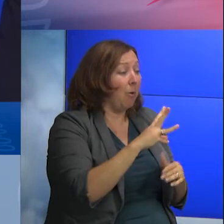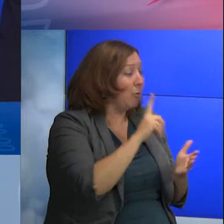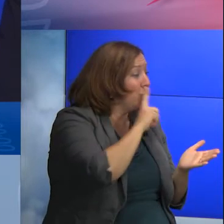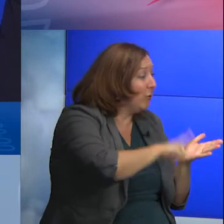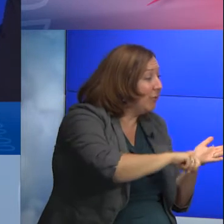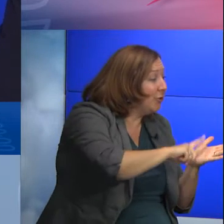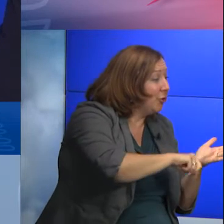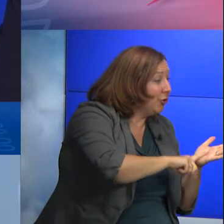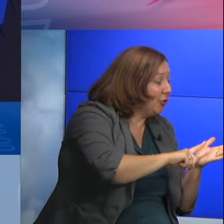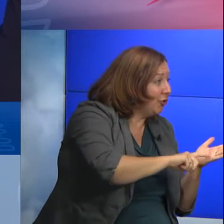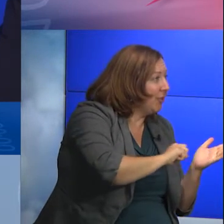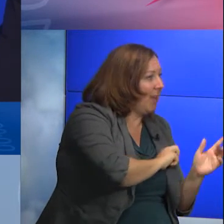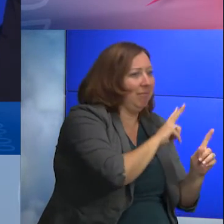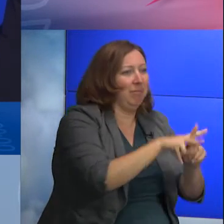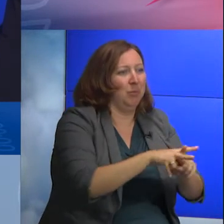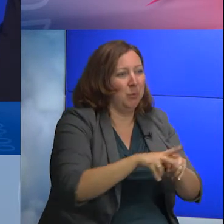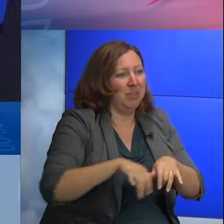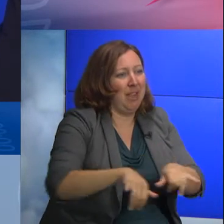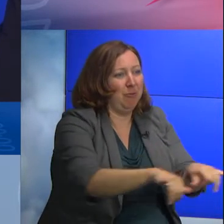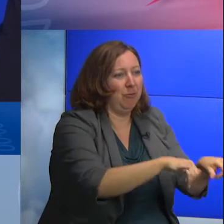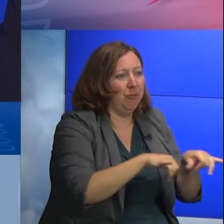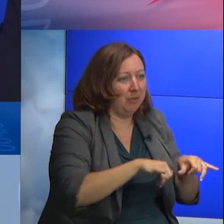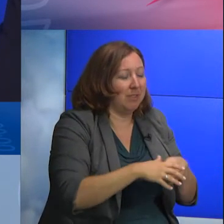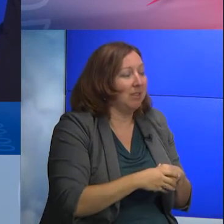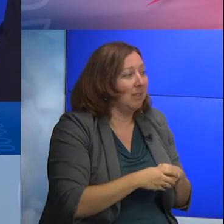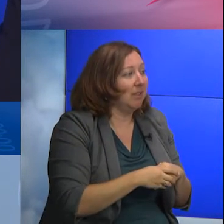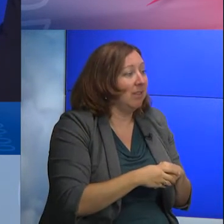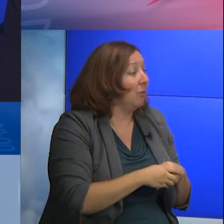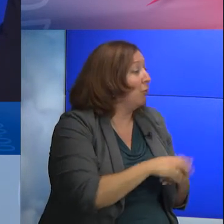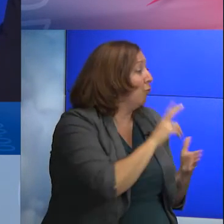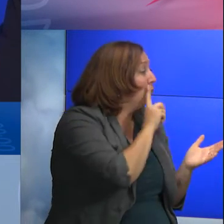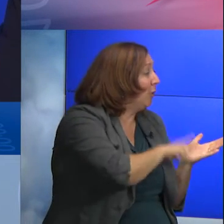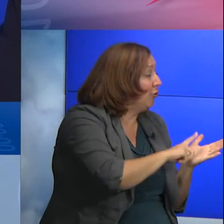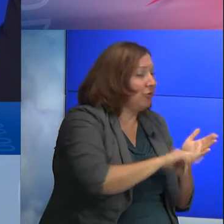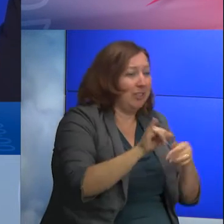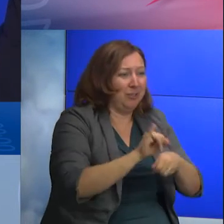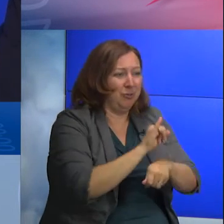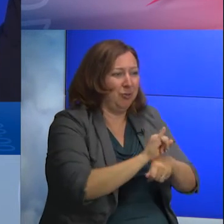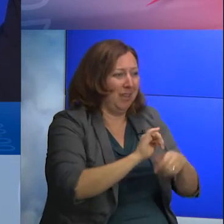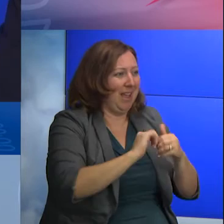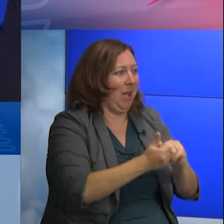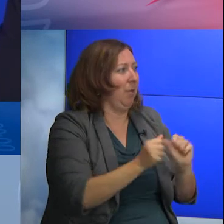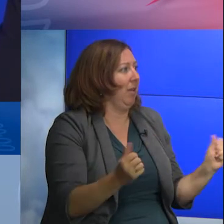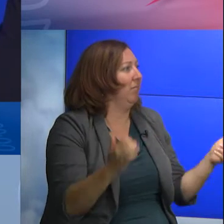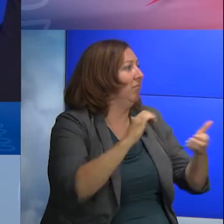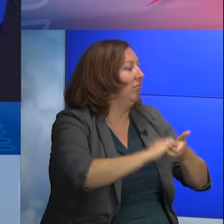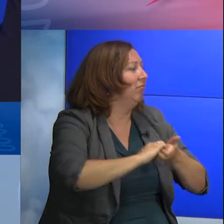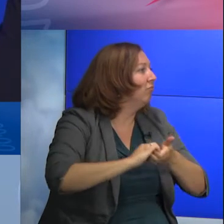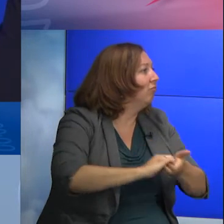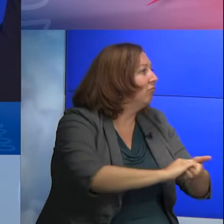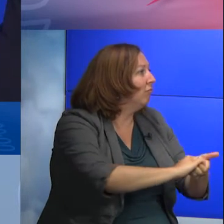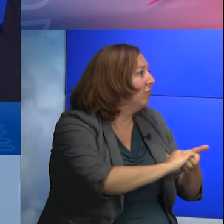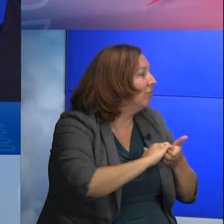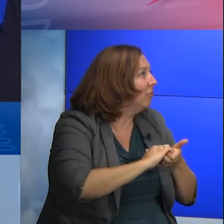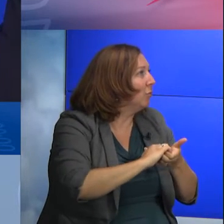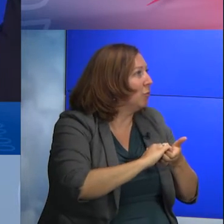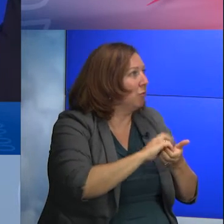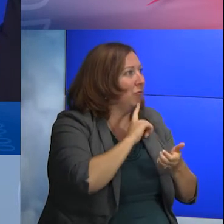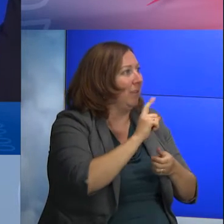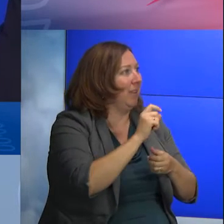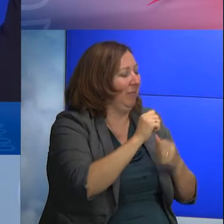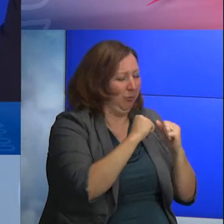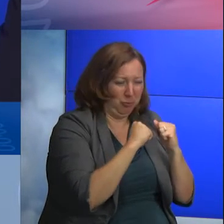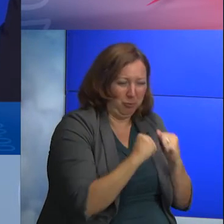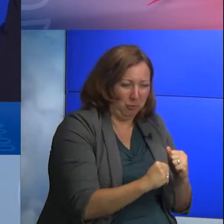standards and how the two groups, research and industry can work together to have a really